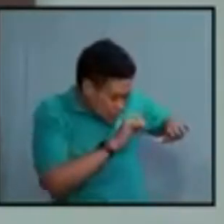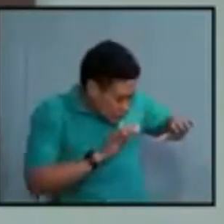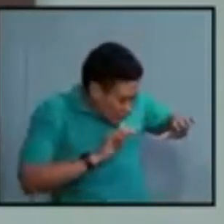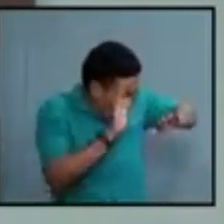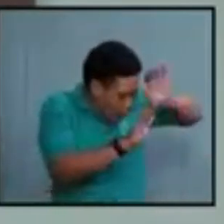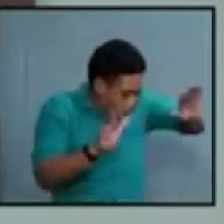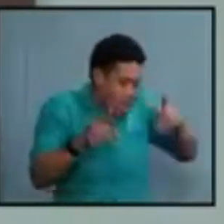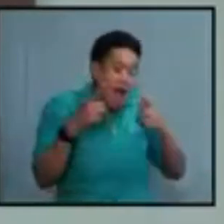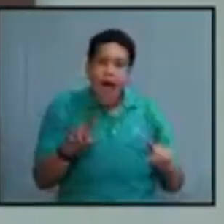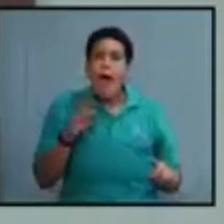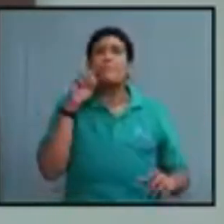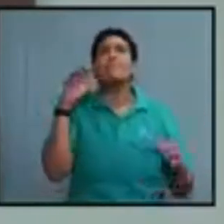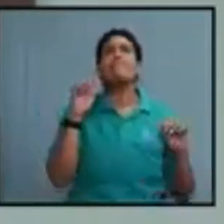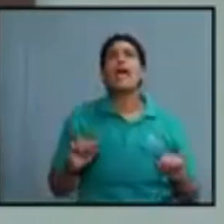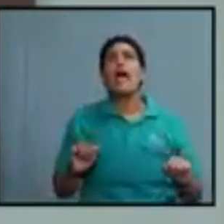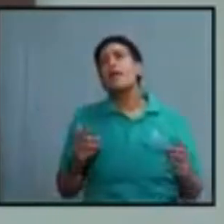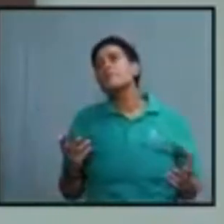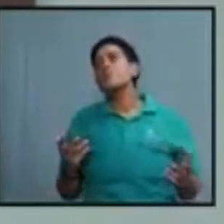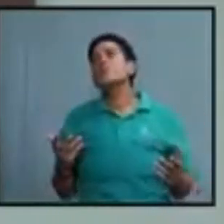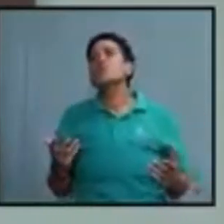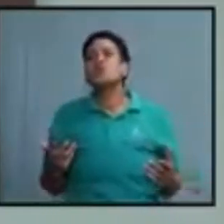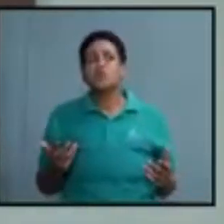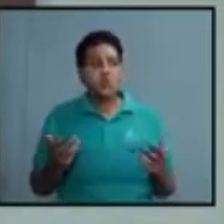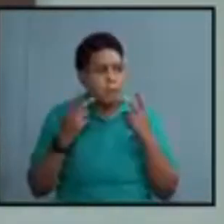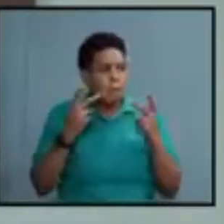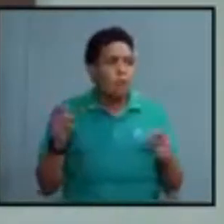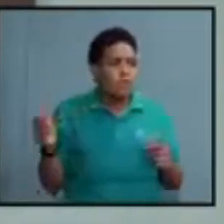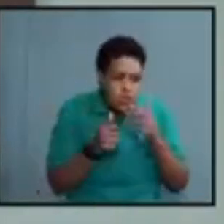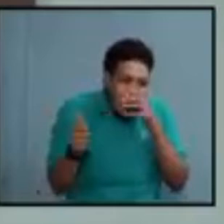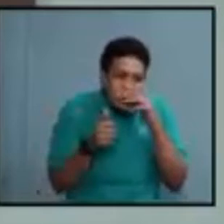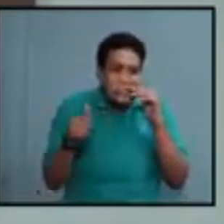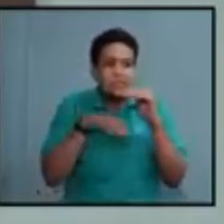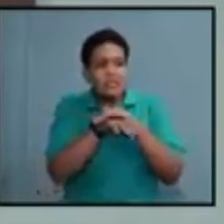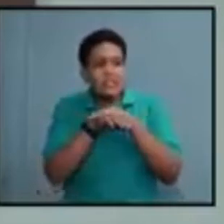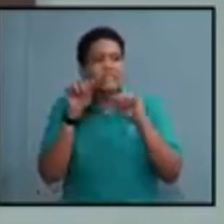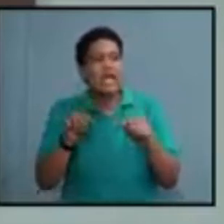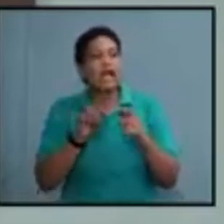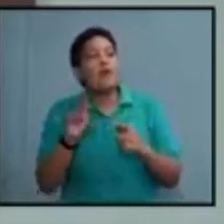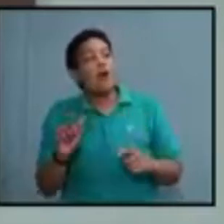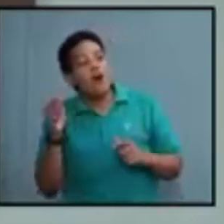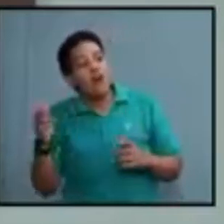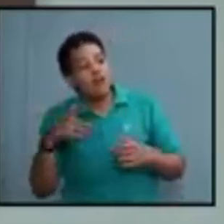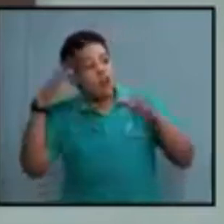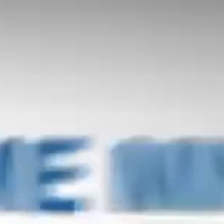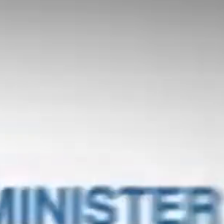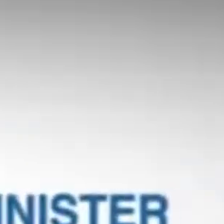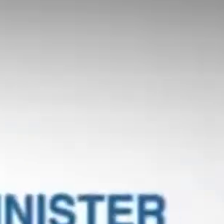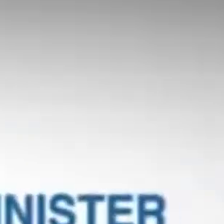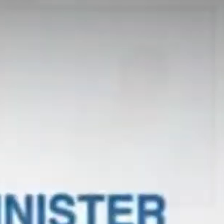and patrons to be able to get public transportation or otherwise to go home.